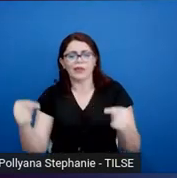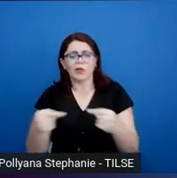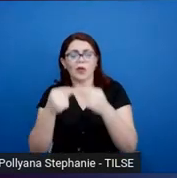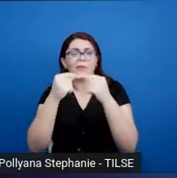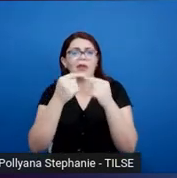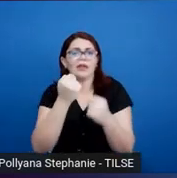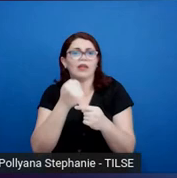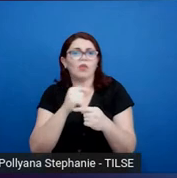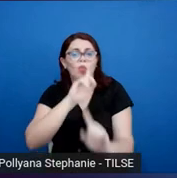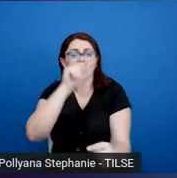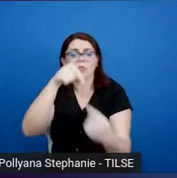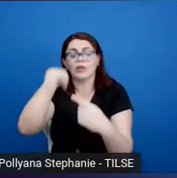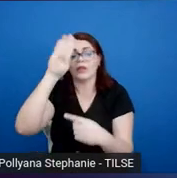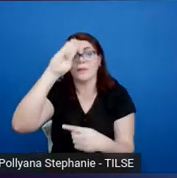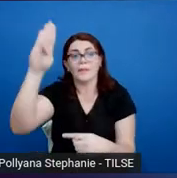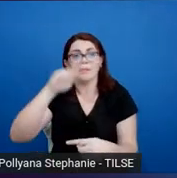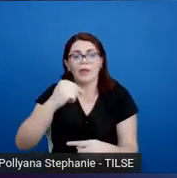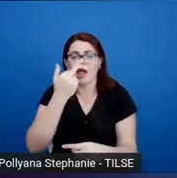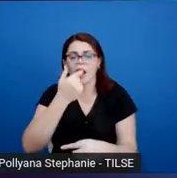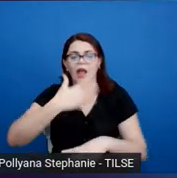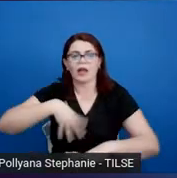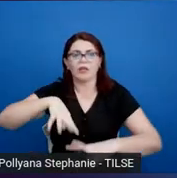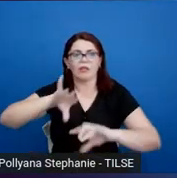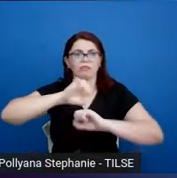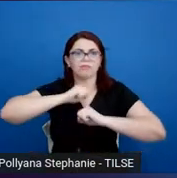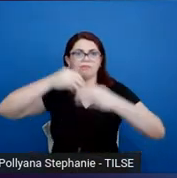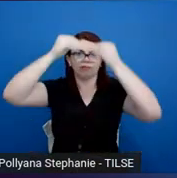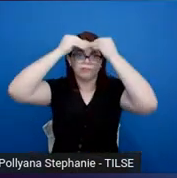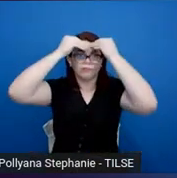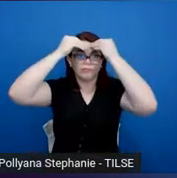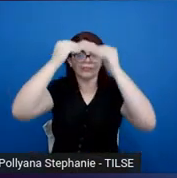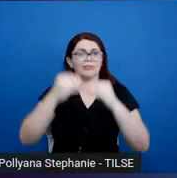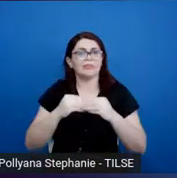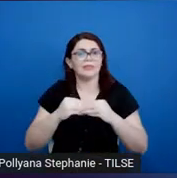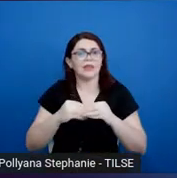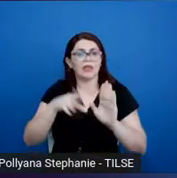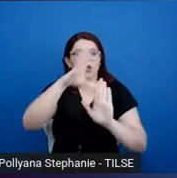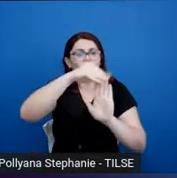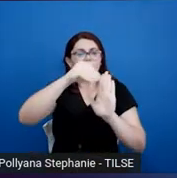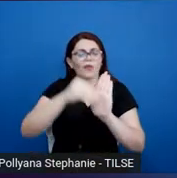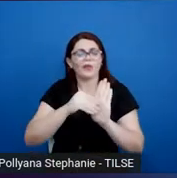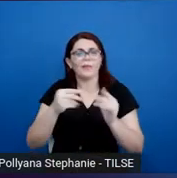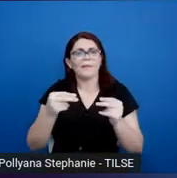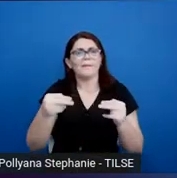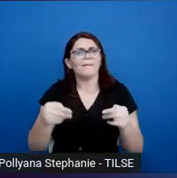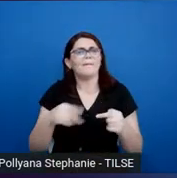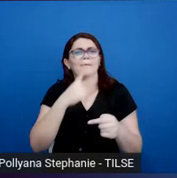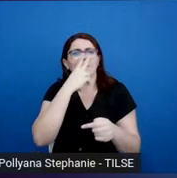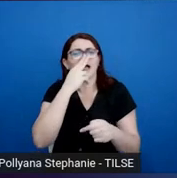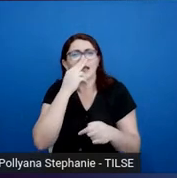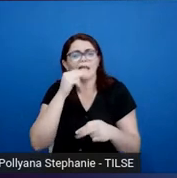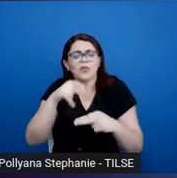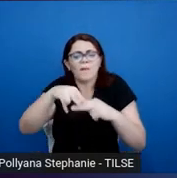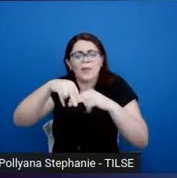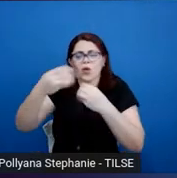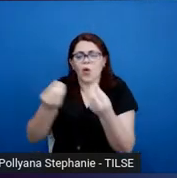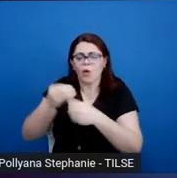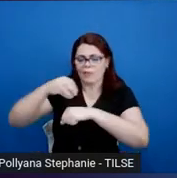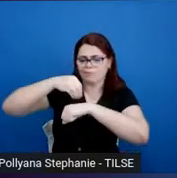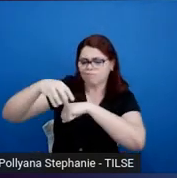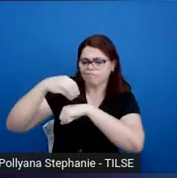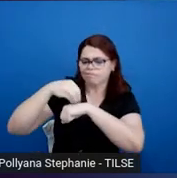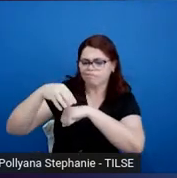acquisition is the goal and content is the vehicle that we use. Because when we're doing communicative language